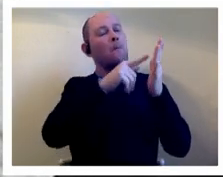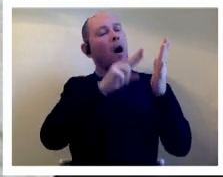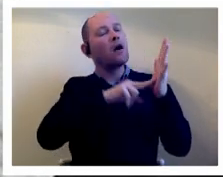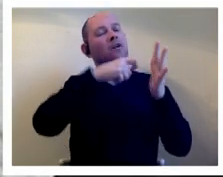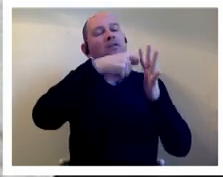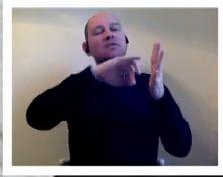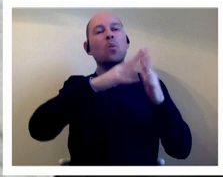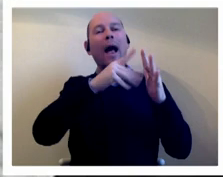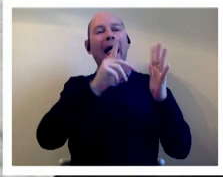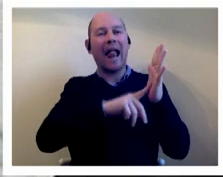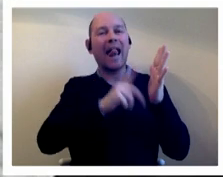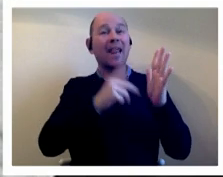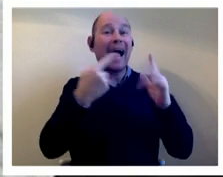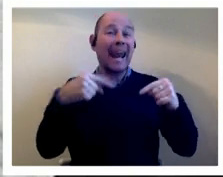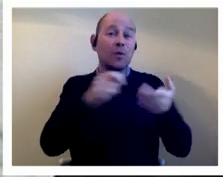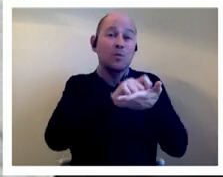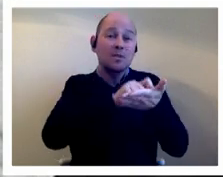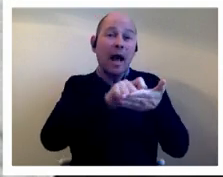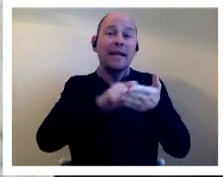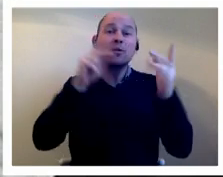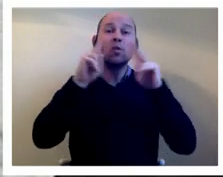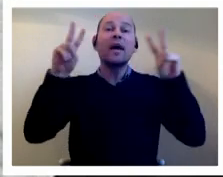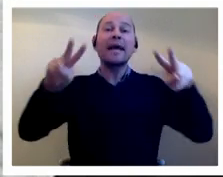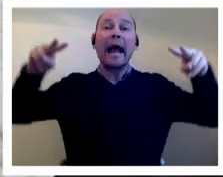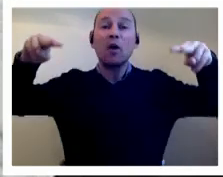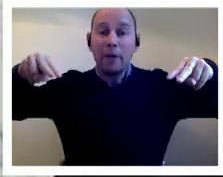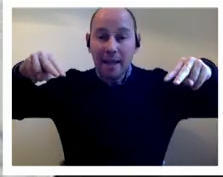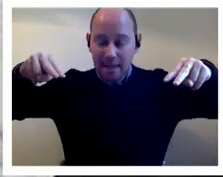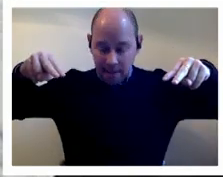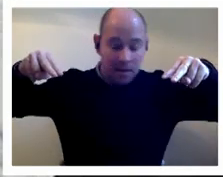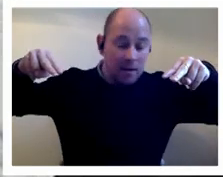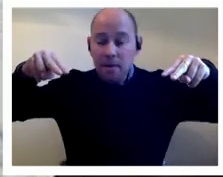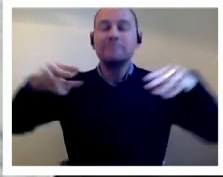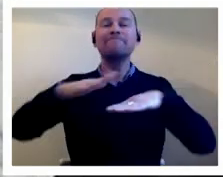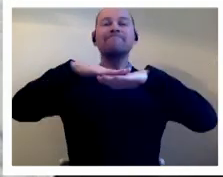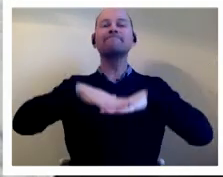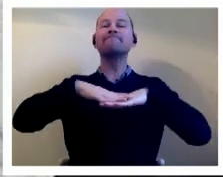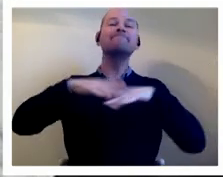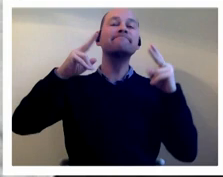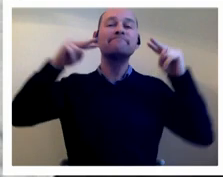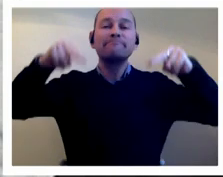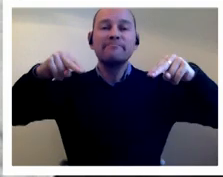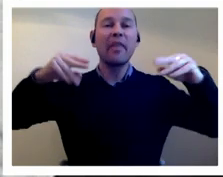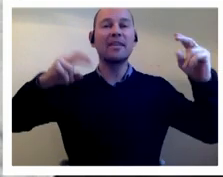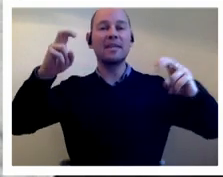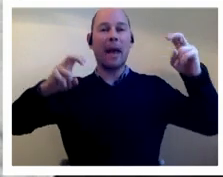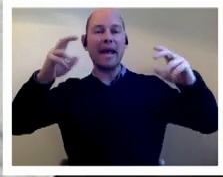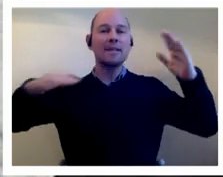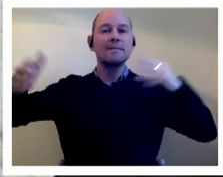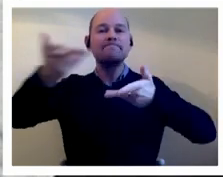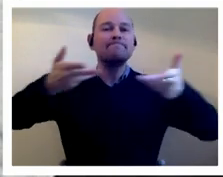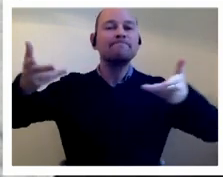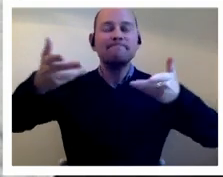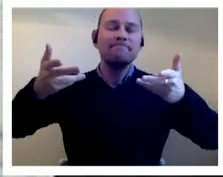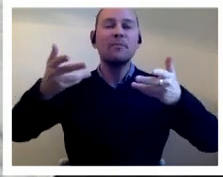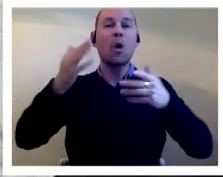them into the piers guest gallery and so the women sat there they watched the debate take place on the floor below and then when